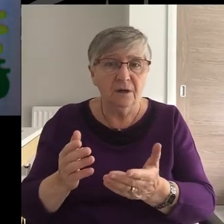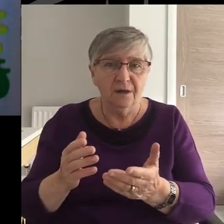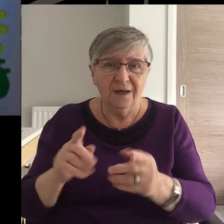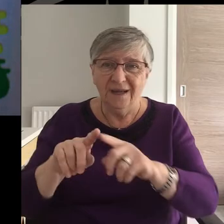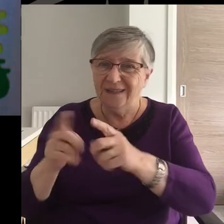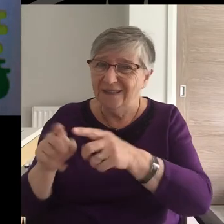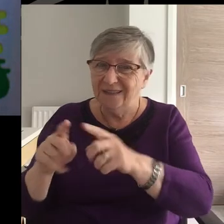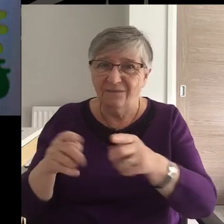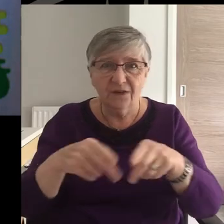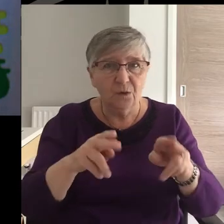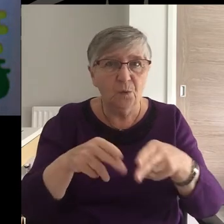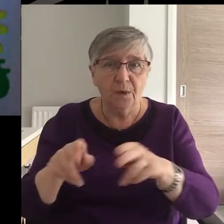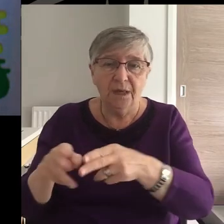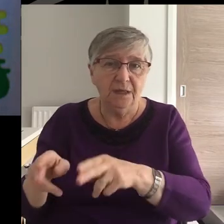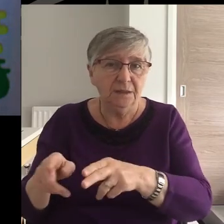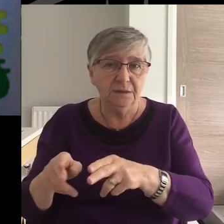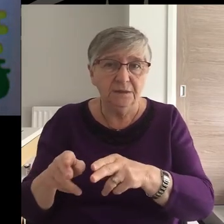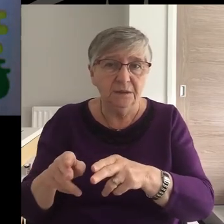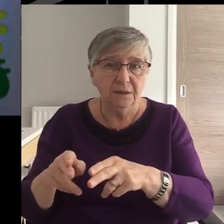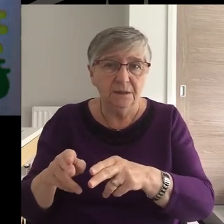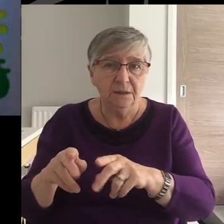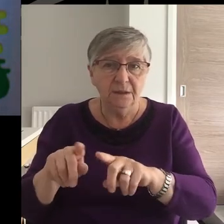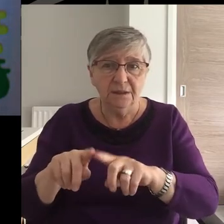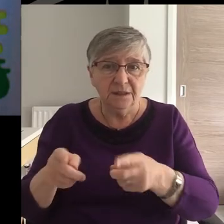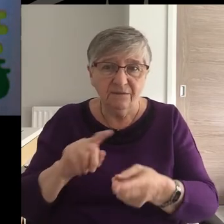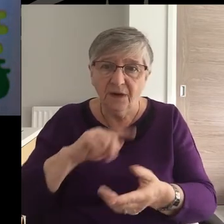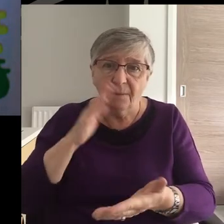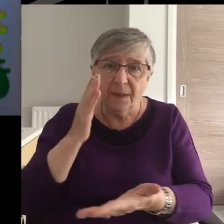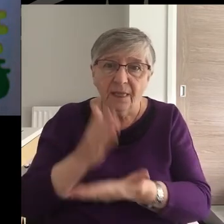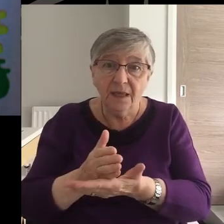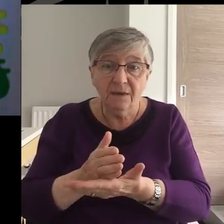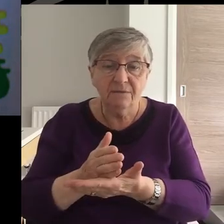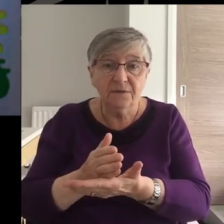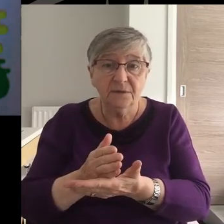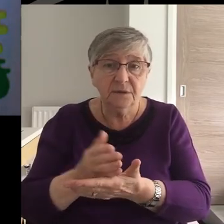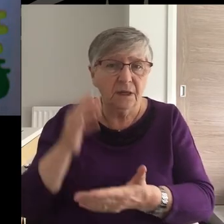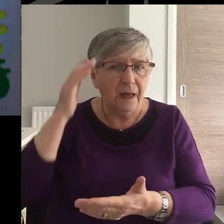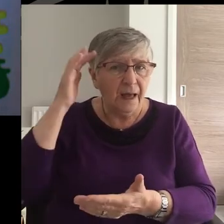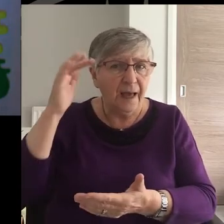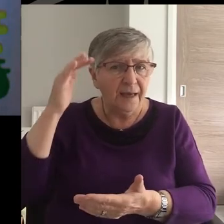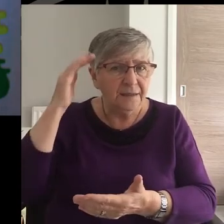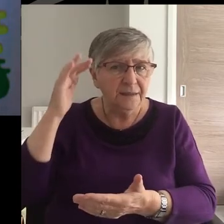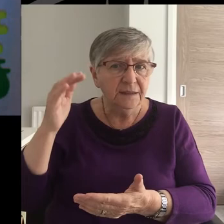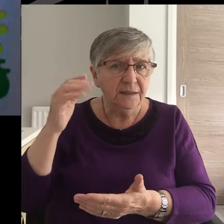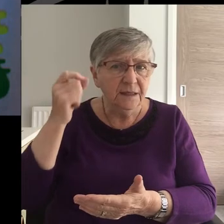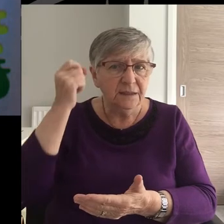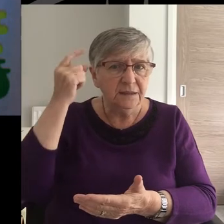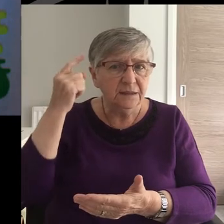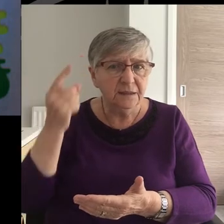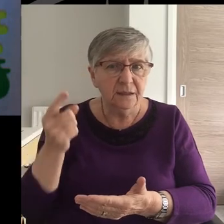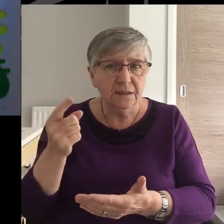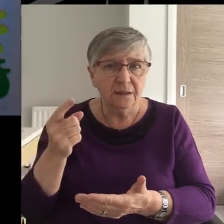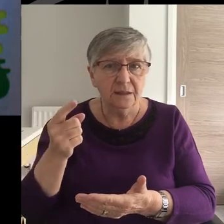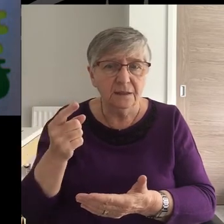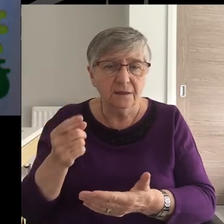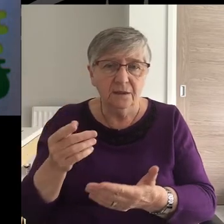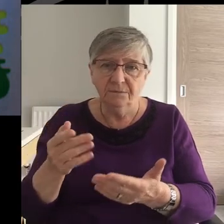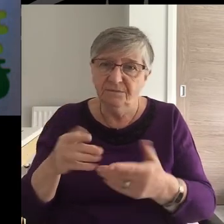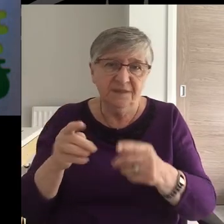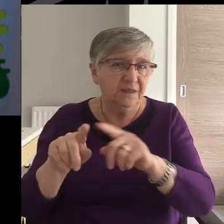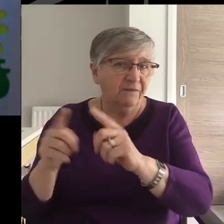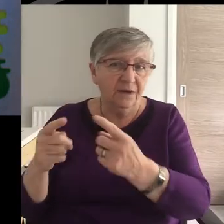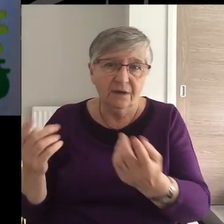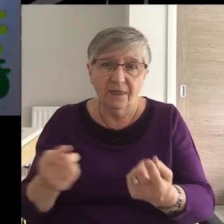in all manner of different pursuits, beliefs, philosophies, theories, activism, and so on.